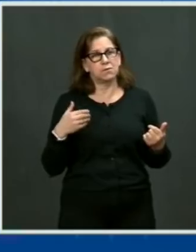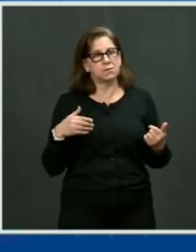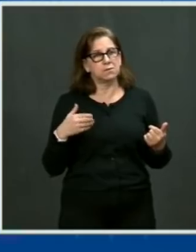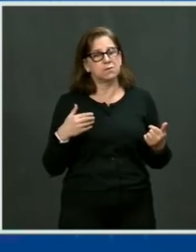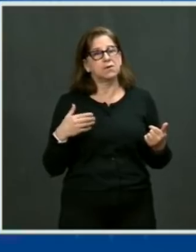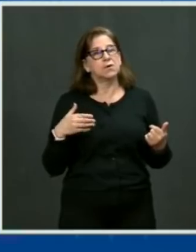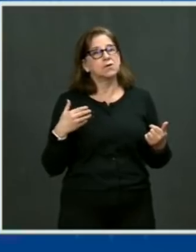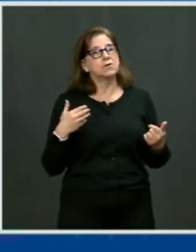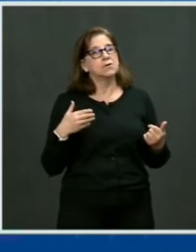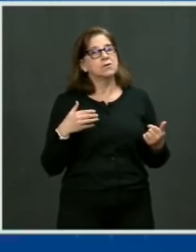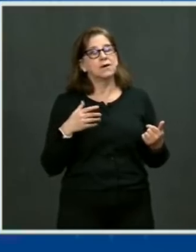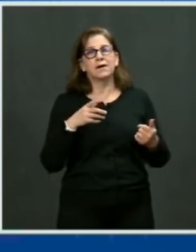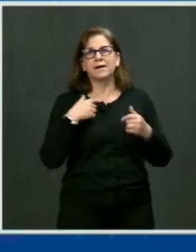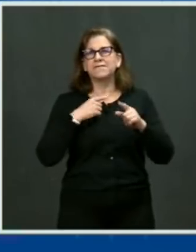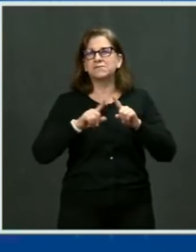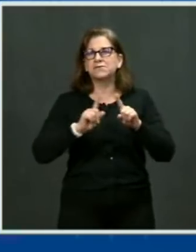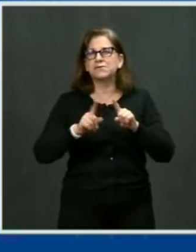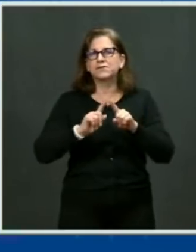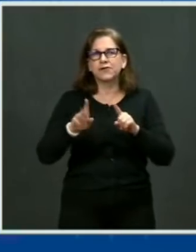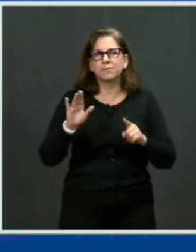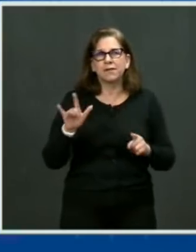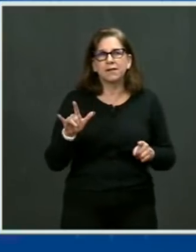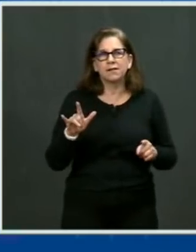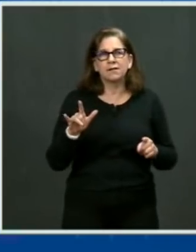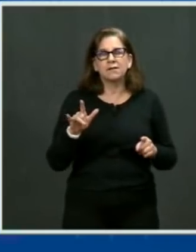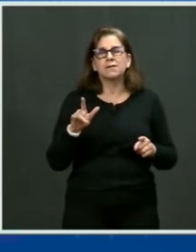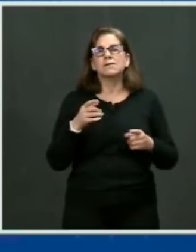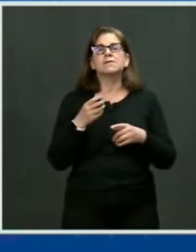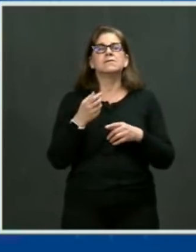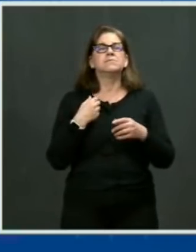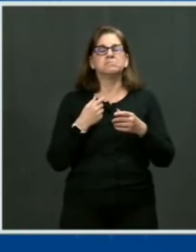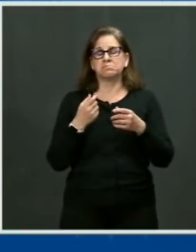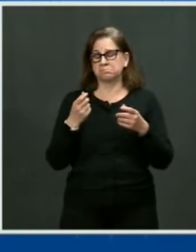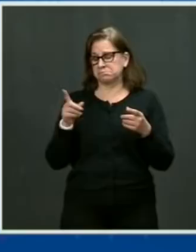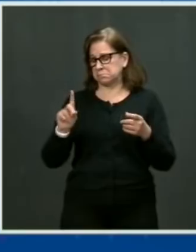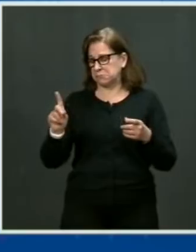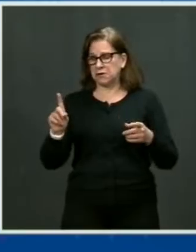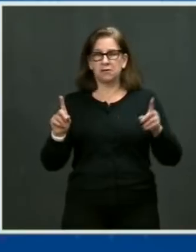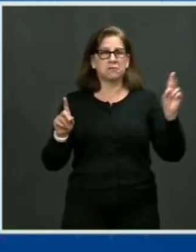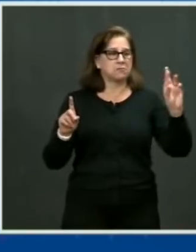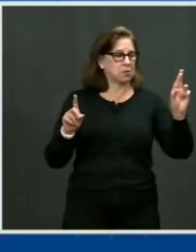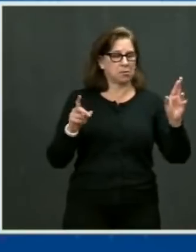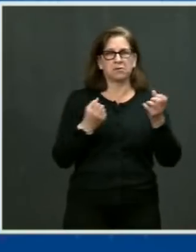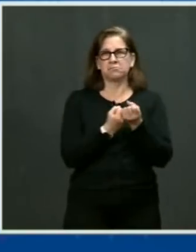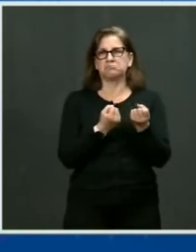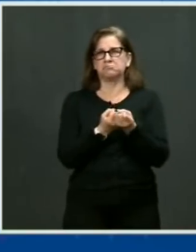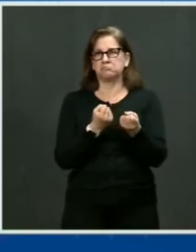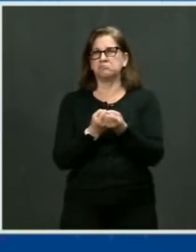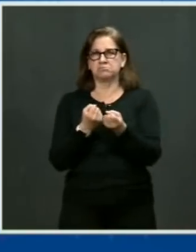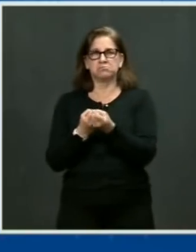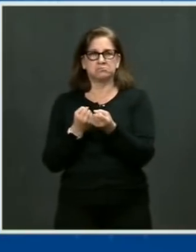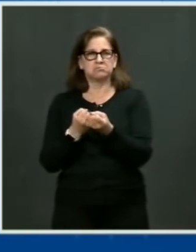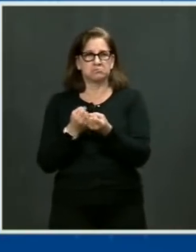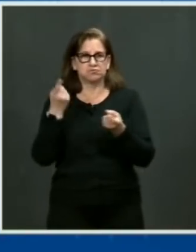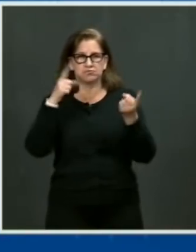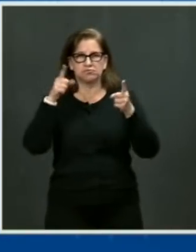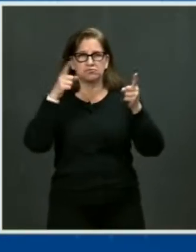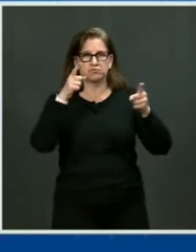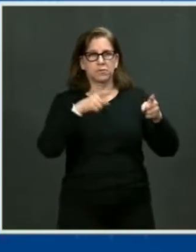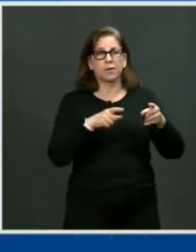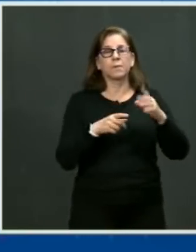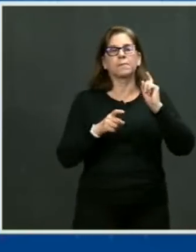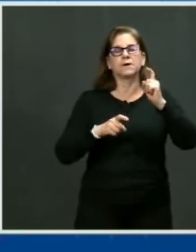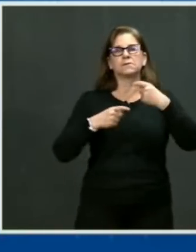they had supported both Democrats and Republicans in the House. And universal background checks are supported by the vast